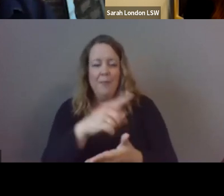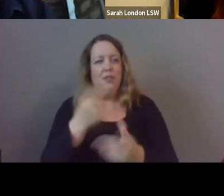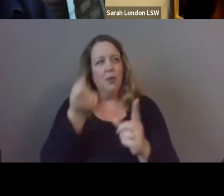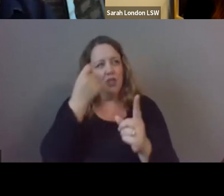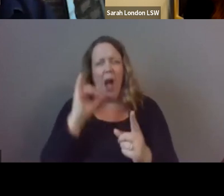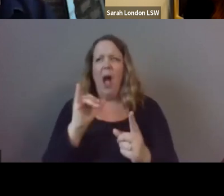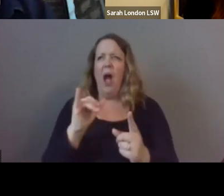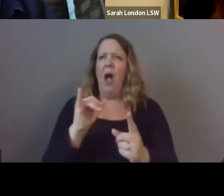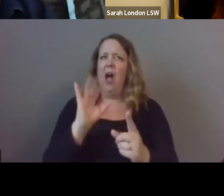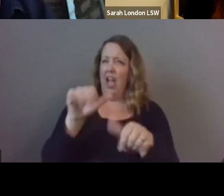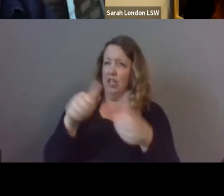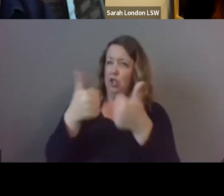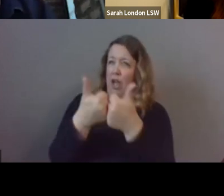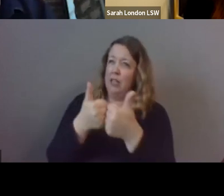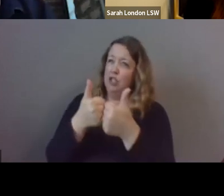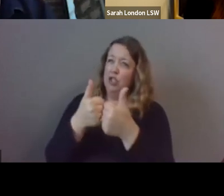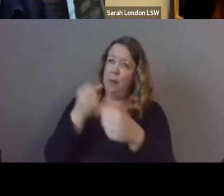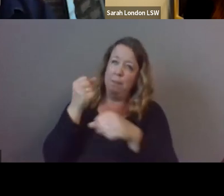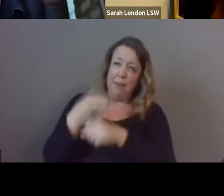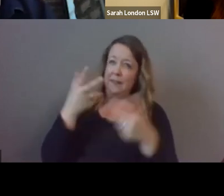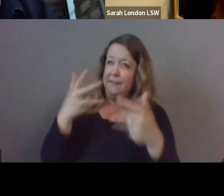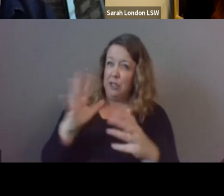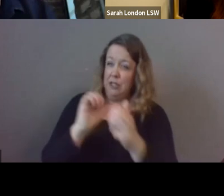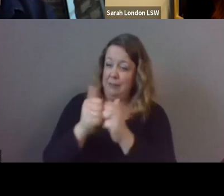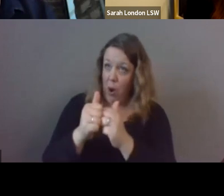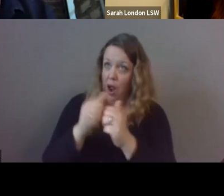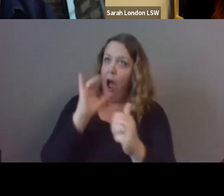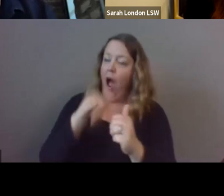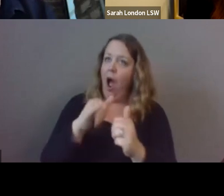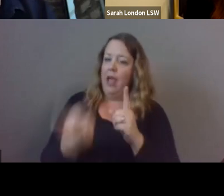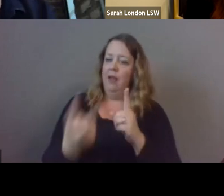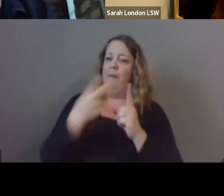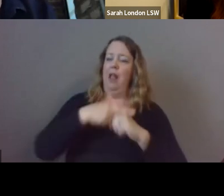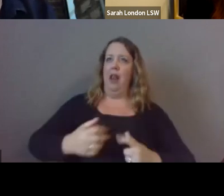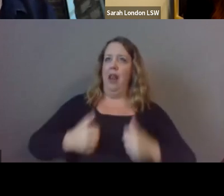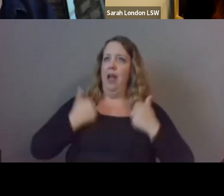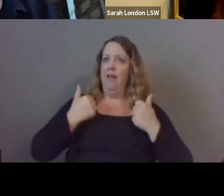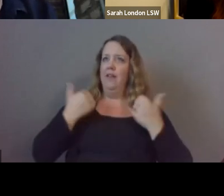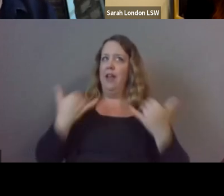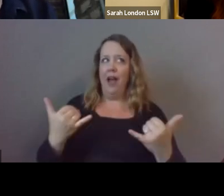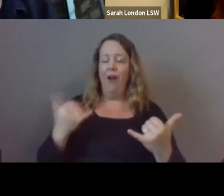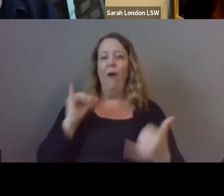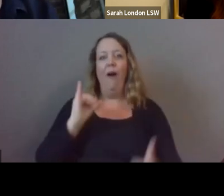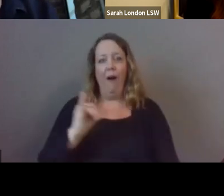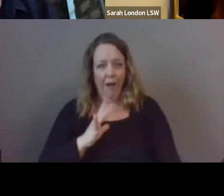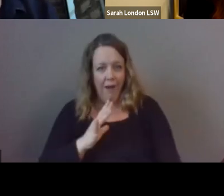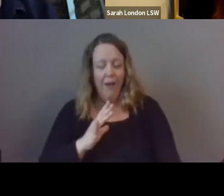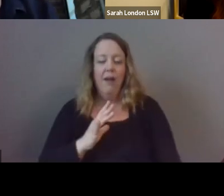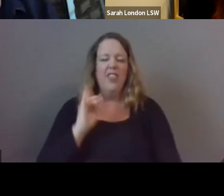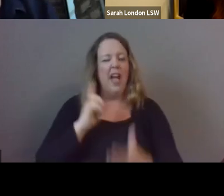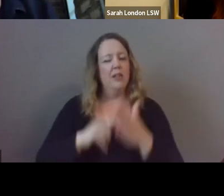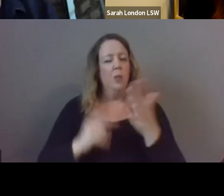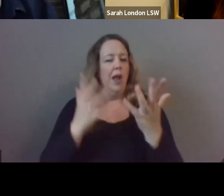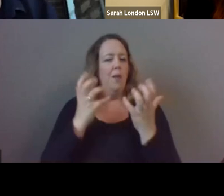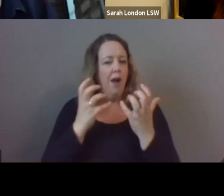challenge in your sport can mimic overcoming challenges in life um and so that's what i want especially for those